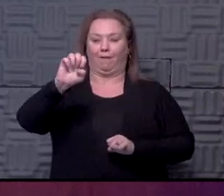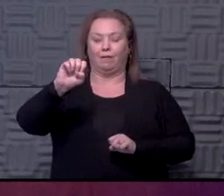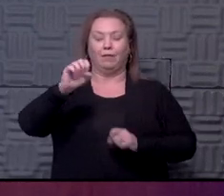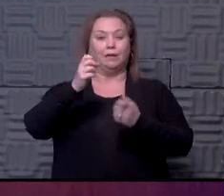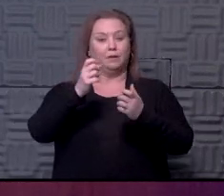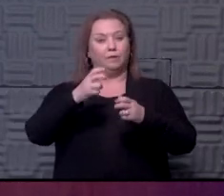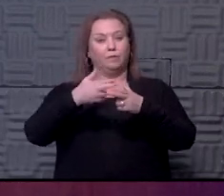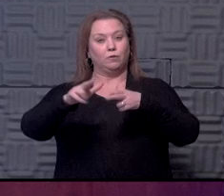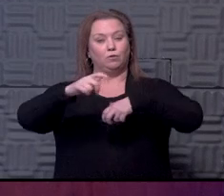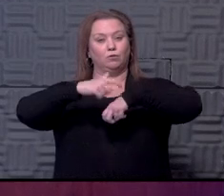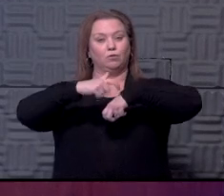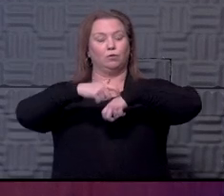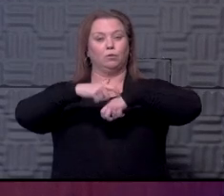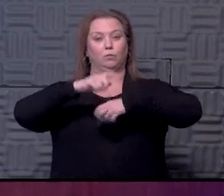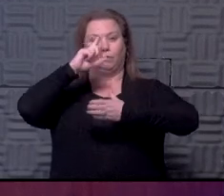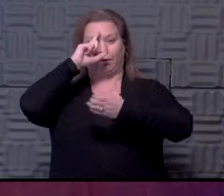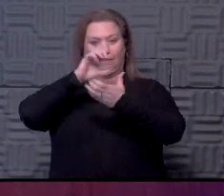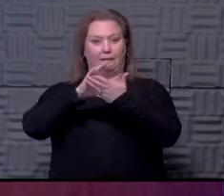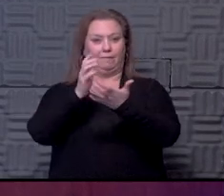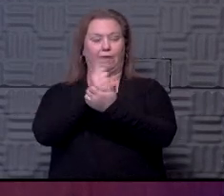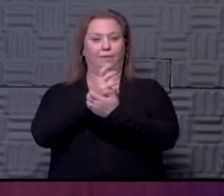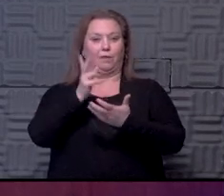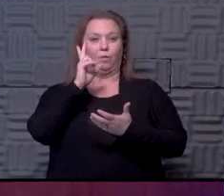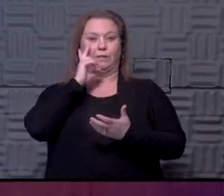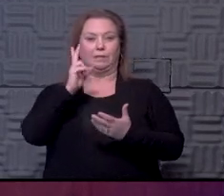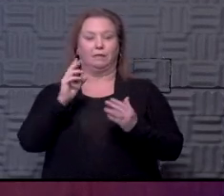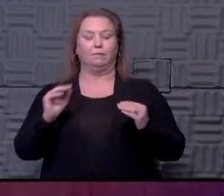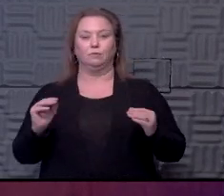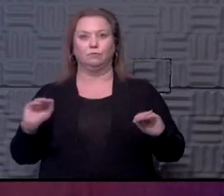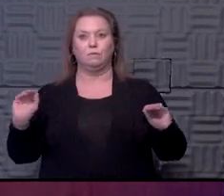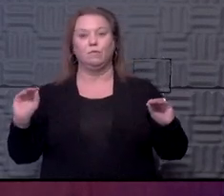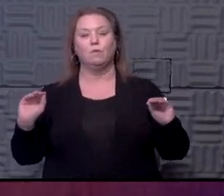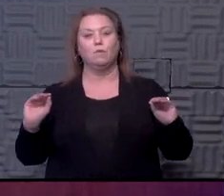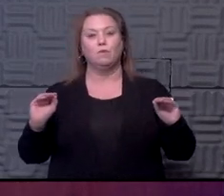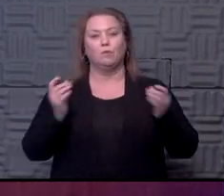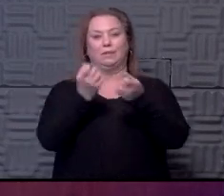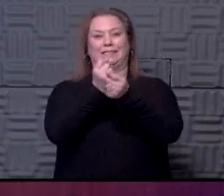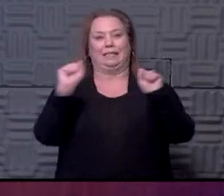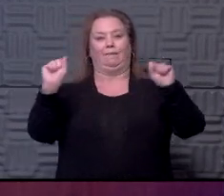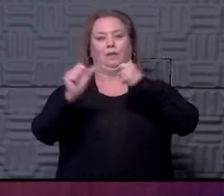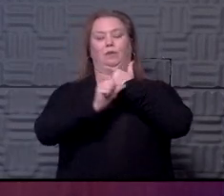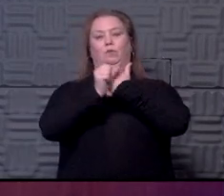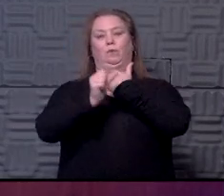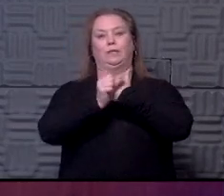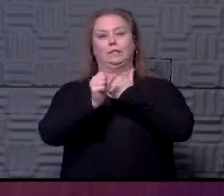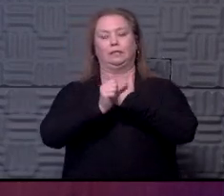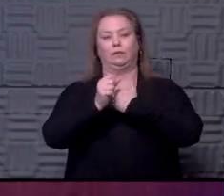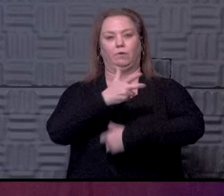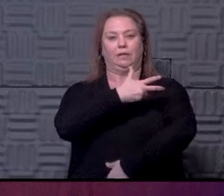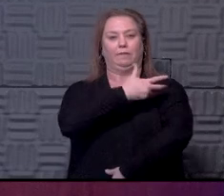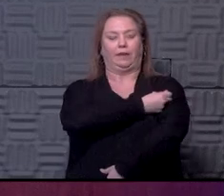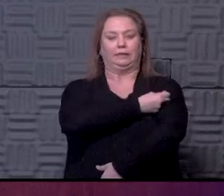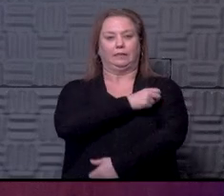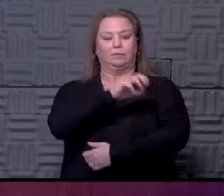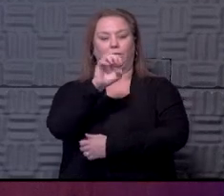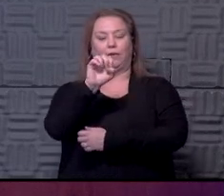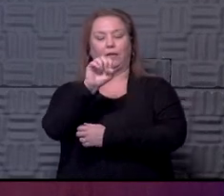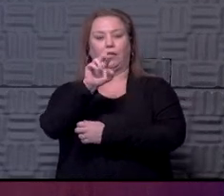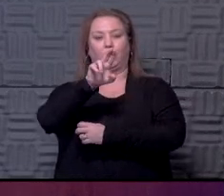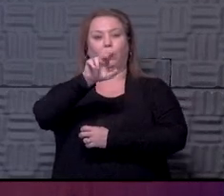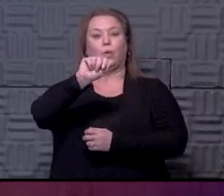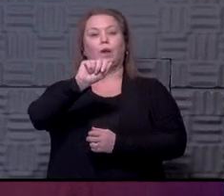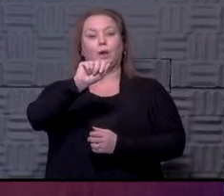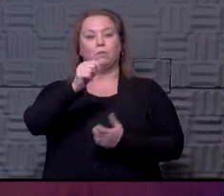short term. And we believe from everything we've seen that there really is no safety risk with any of these vaccines that have EUA. But